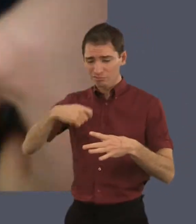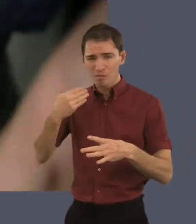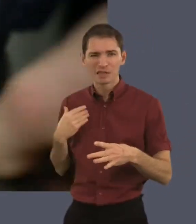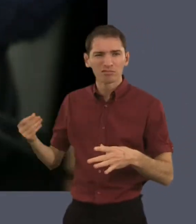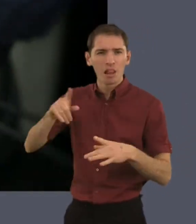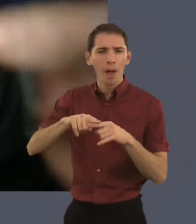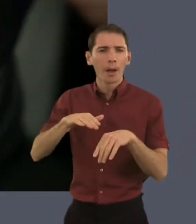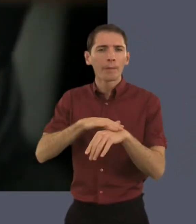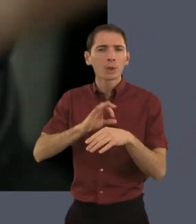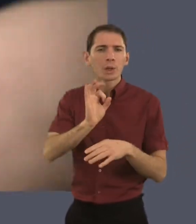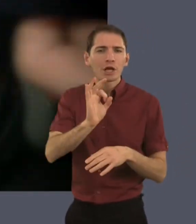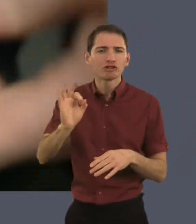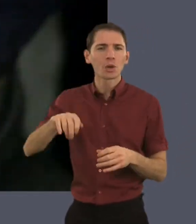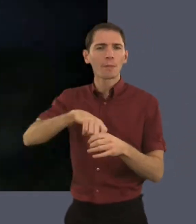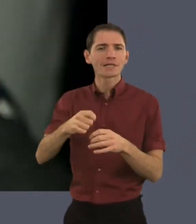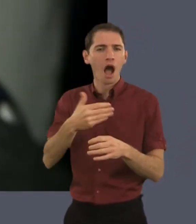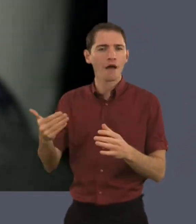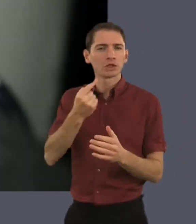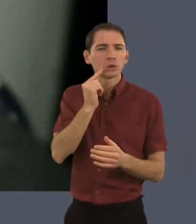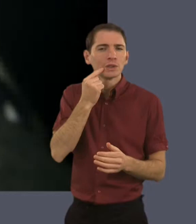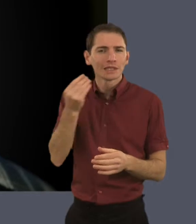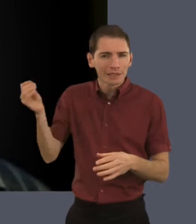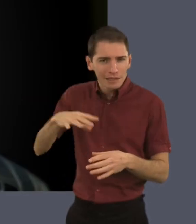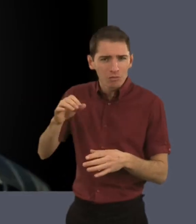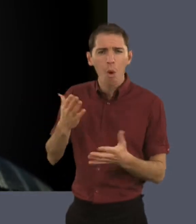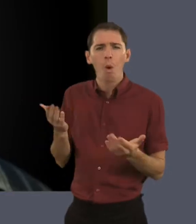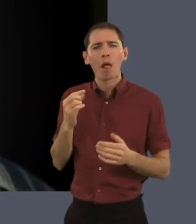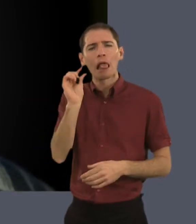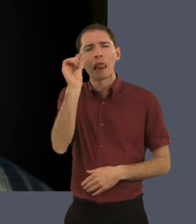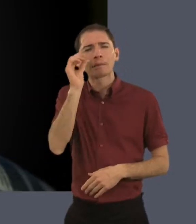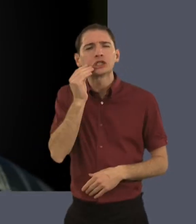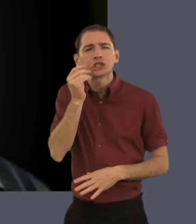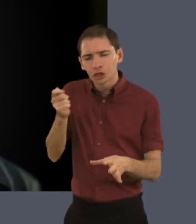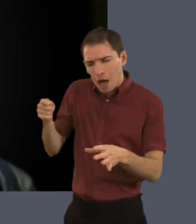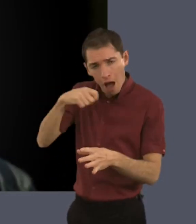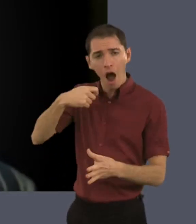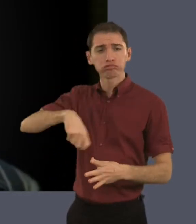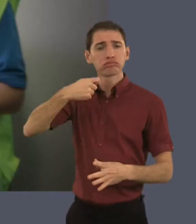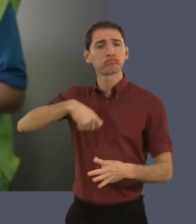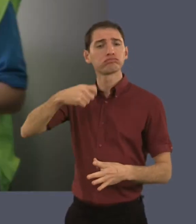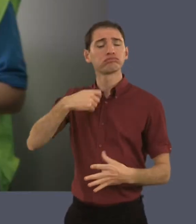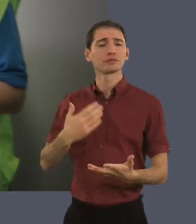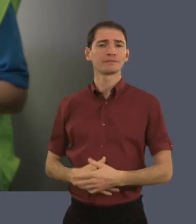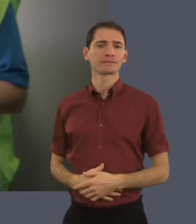blueberries or bananas for the sweetness in there. And if I don't do that, just a tiny bit of sugar.